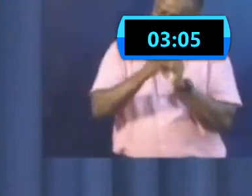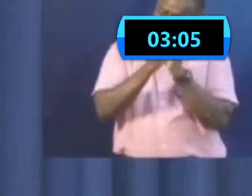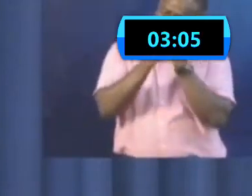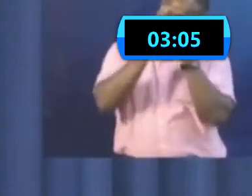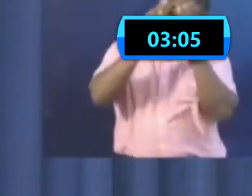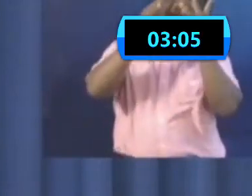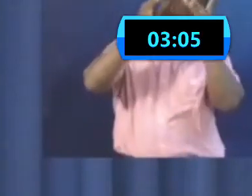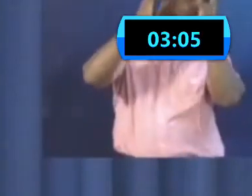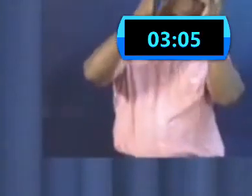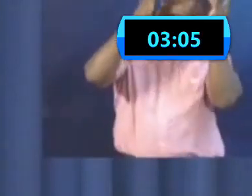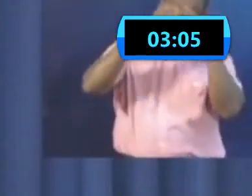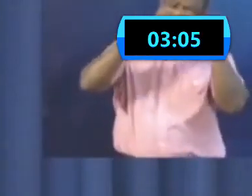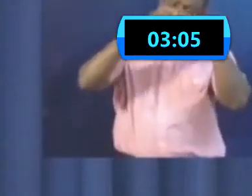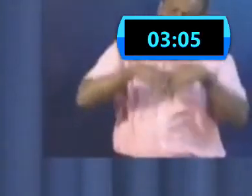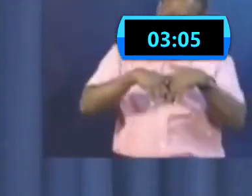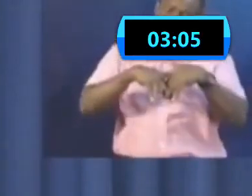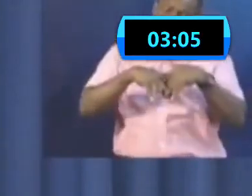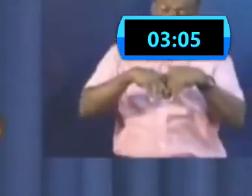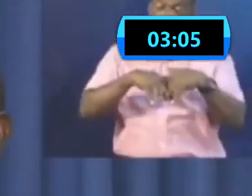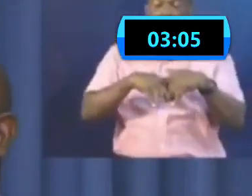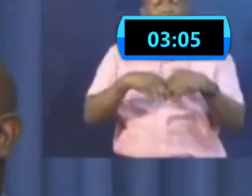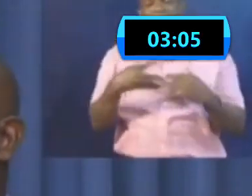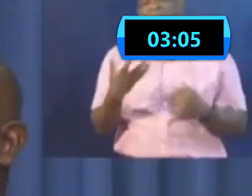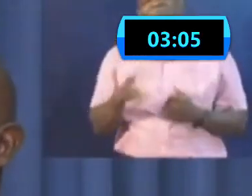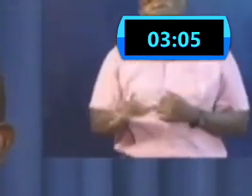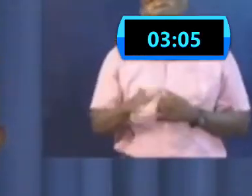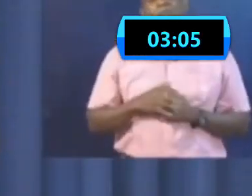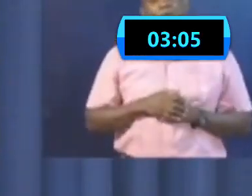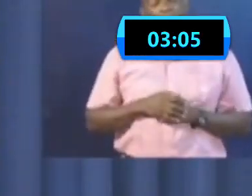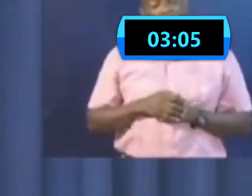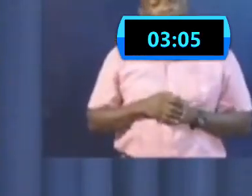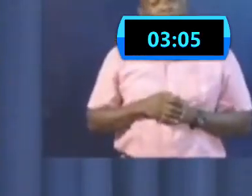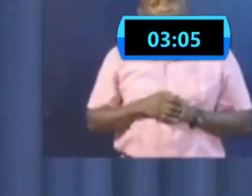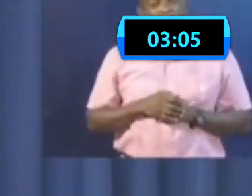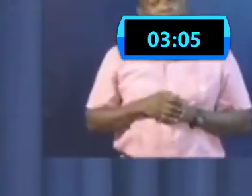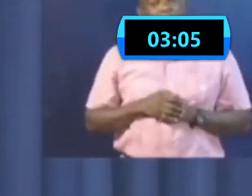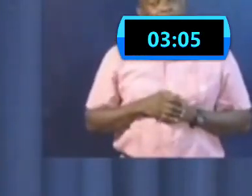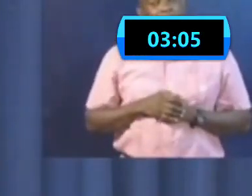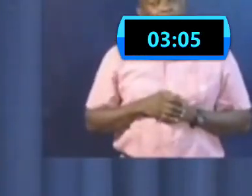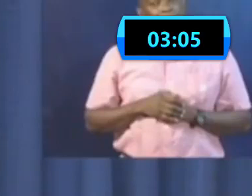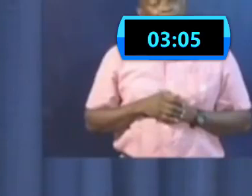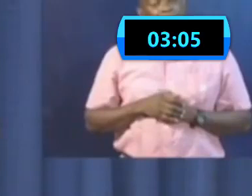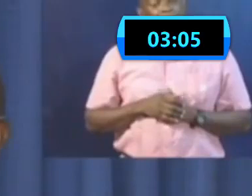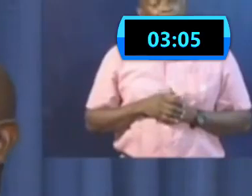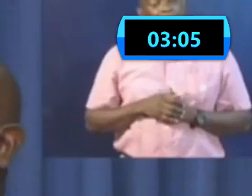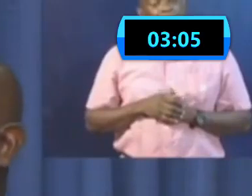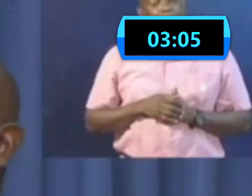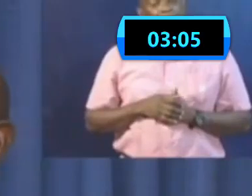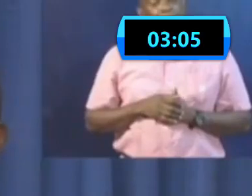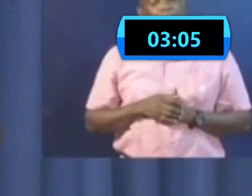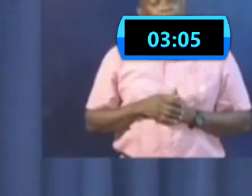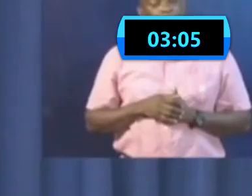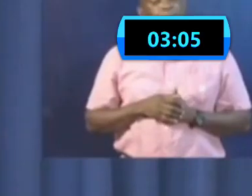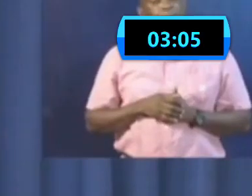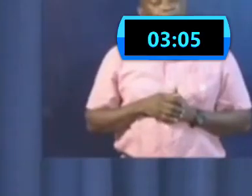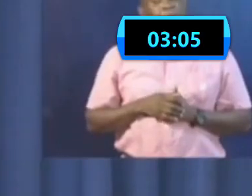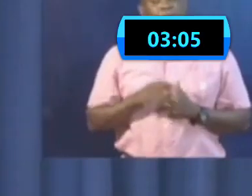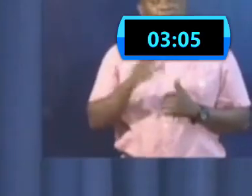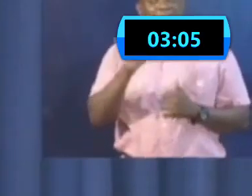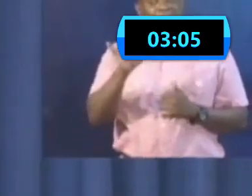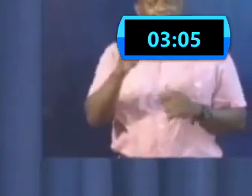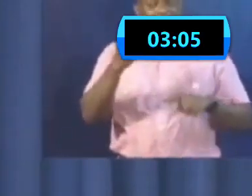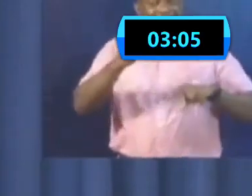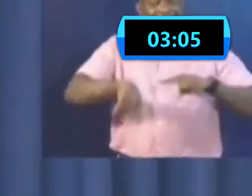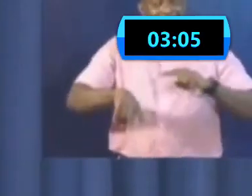And that overcoming is measured quickly by an ability or inability to provide healthcare